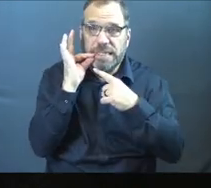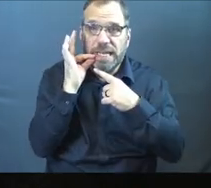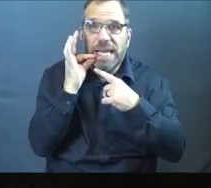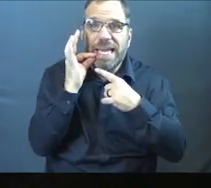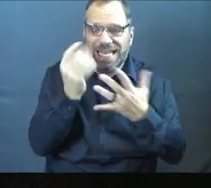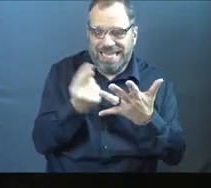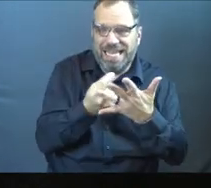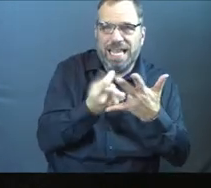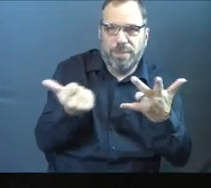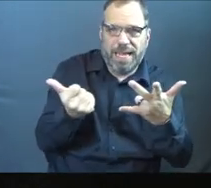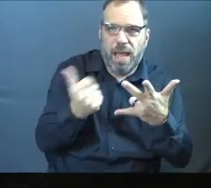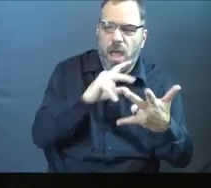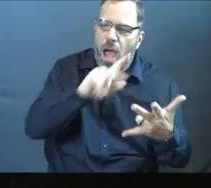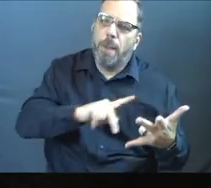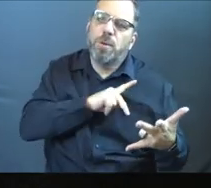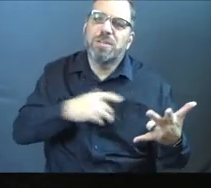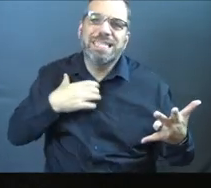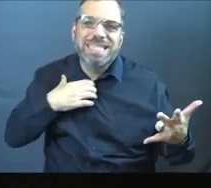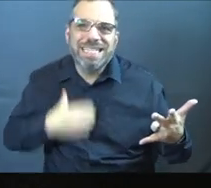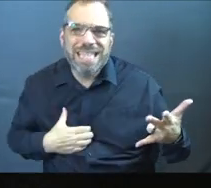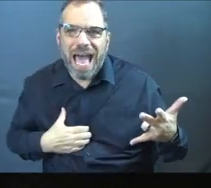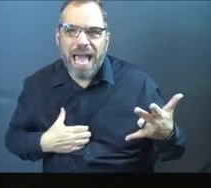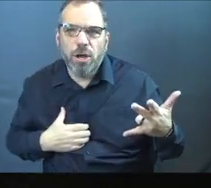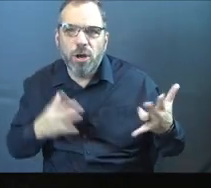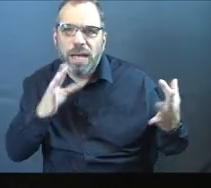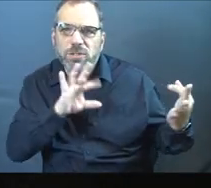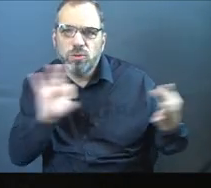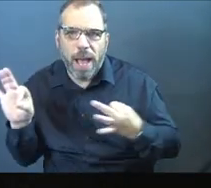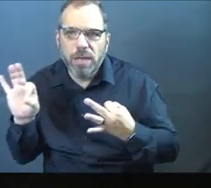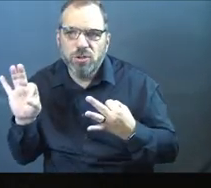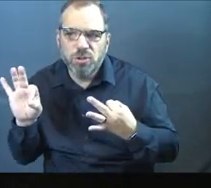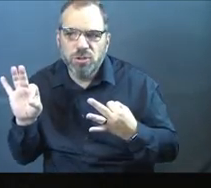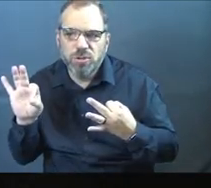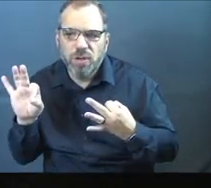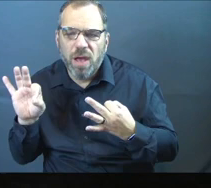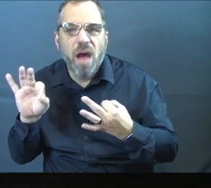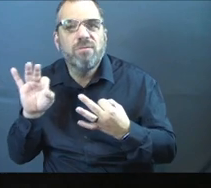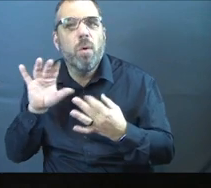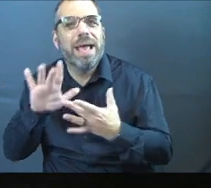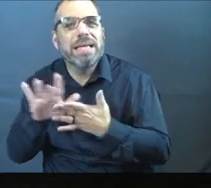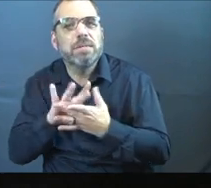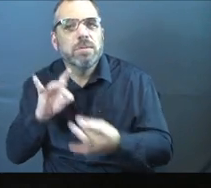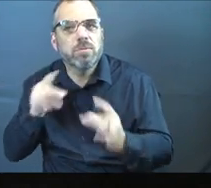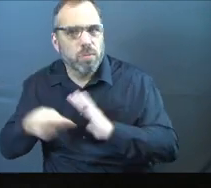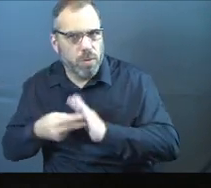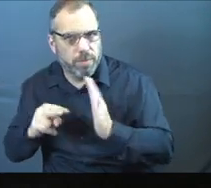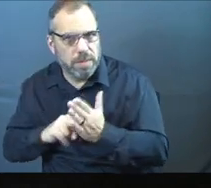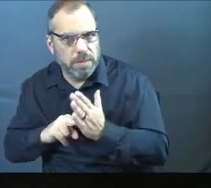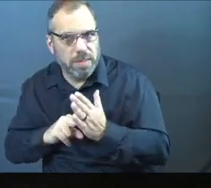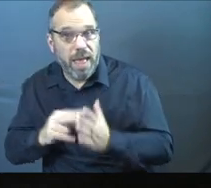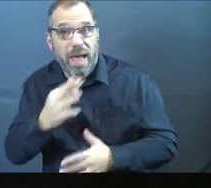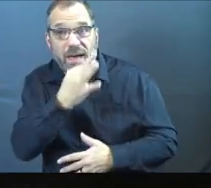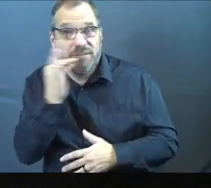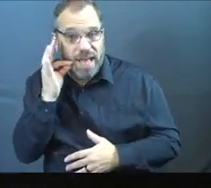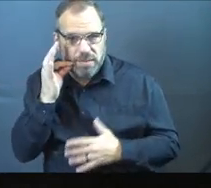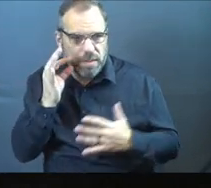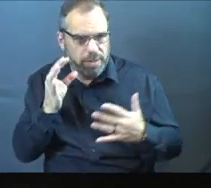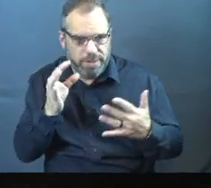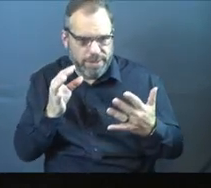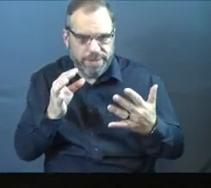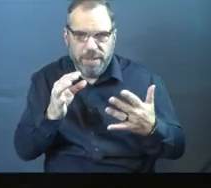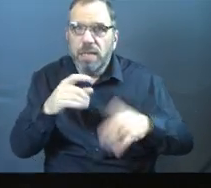elimination of personal desires and distractions for a spiritual purpose. Fasting is taking